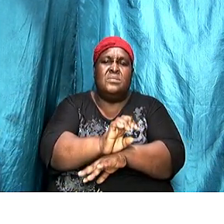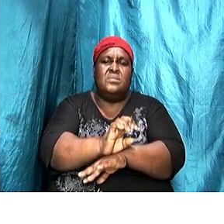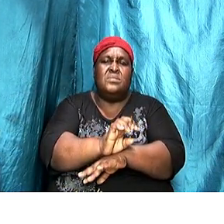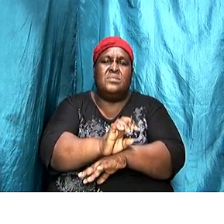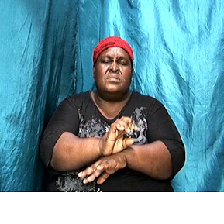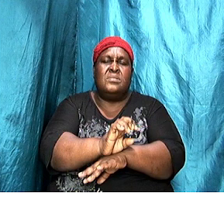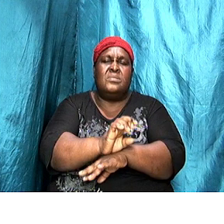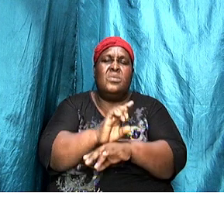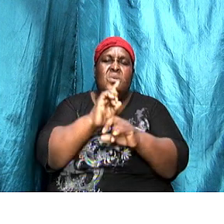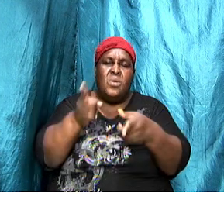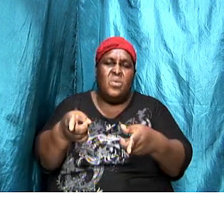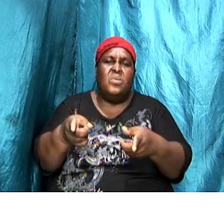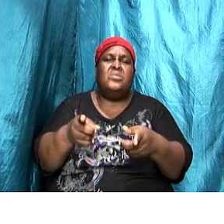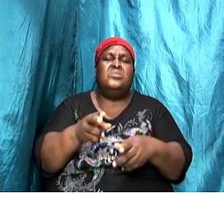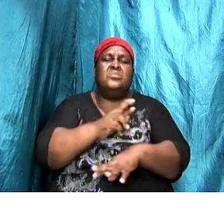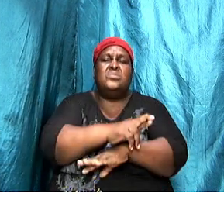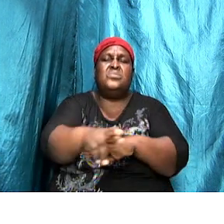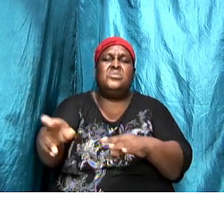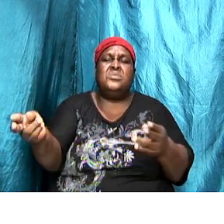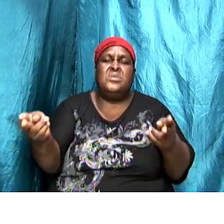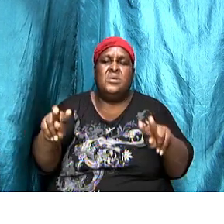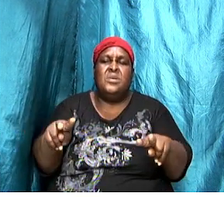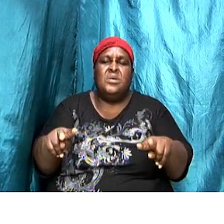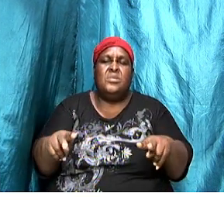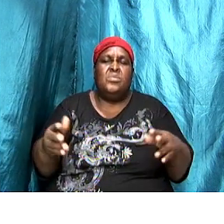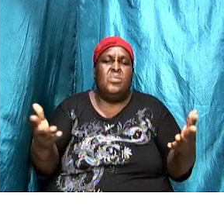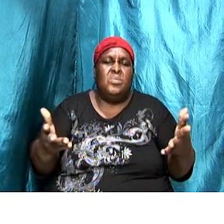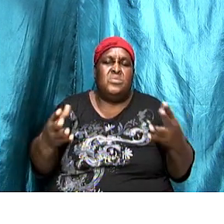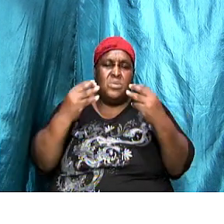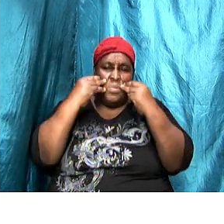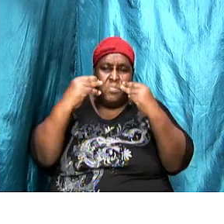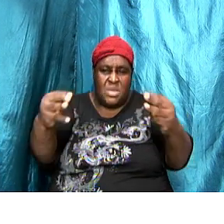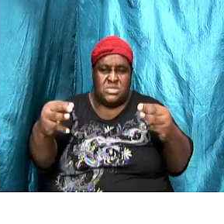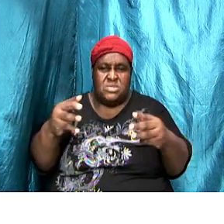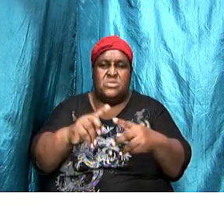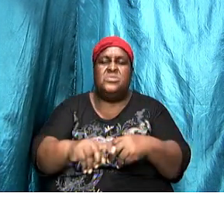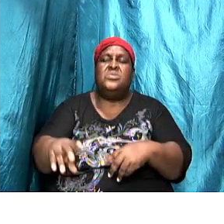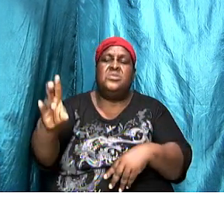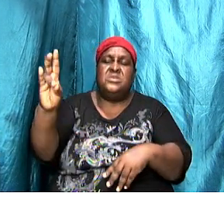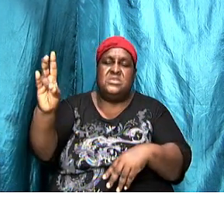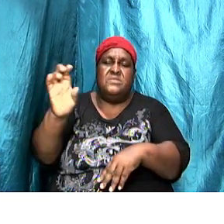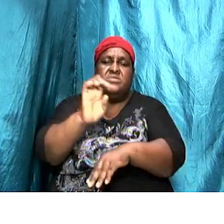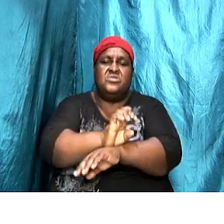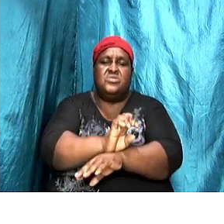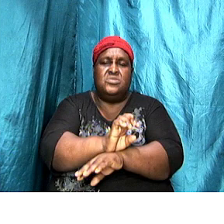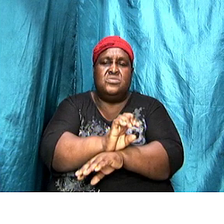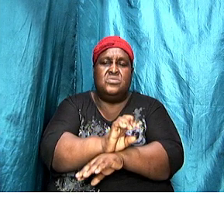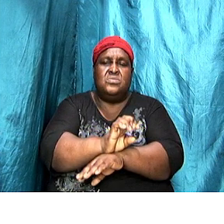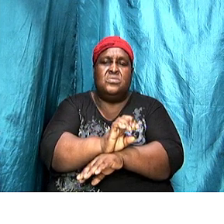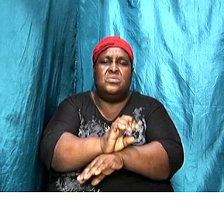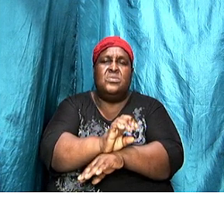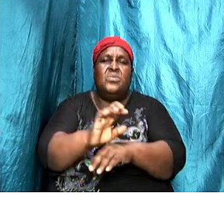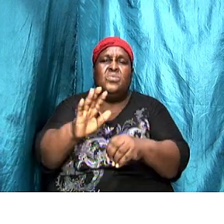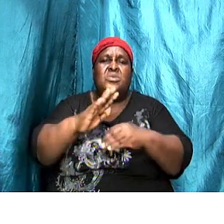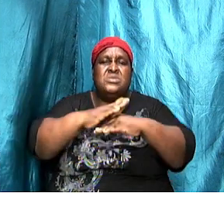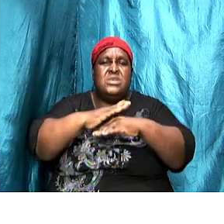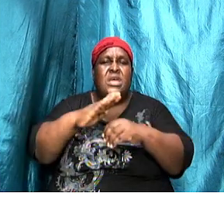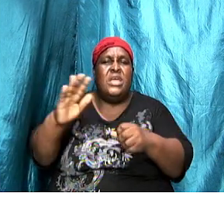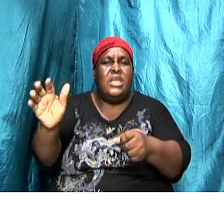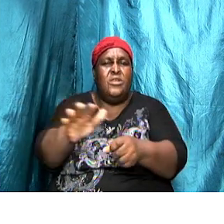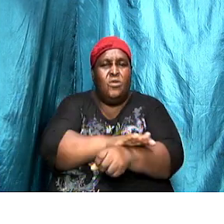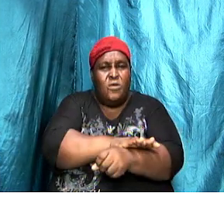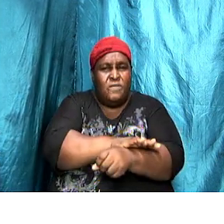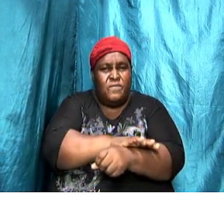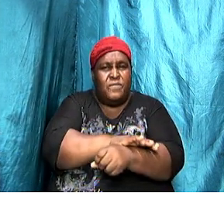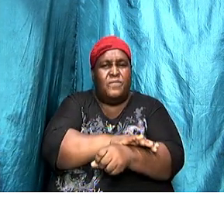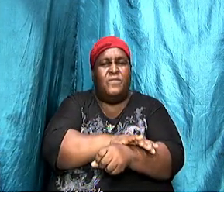in terms of the message to the seven Revelation was sufficient to address the issues